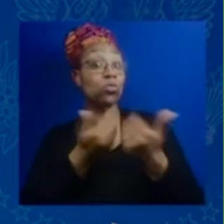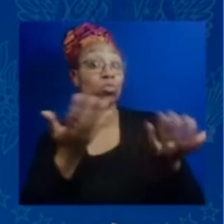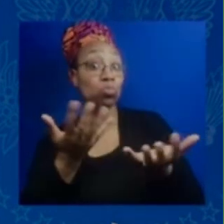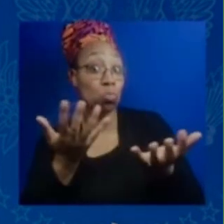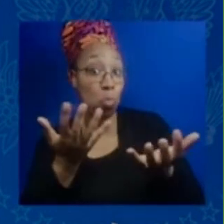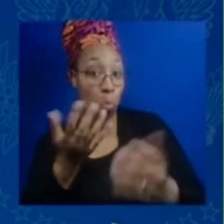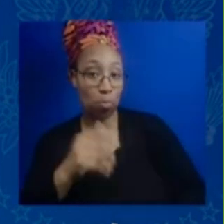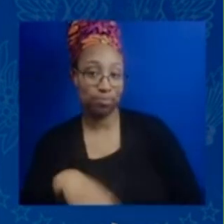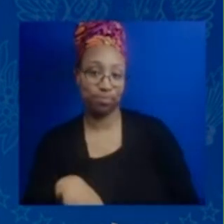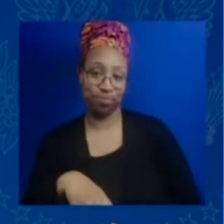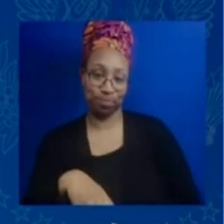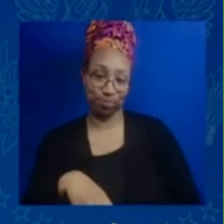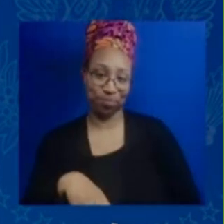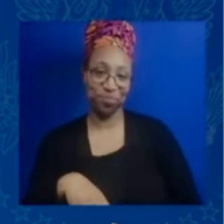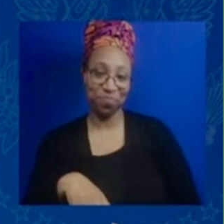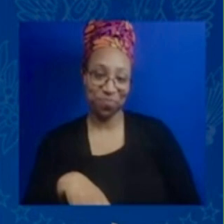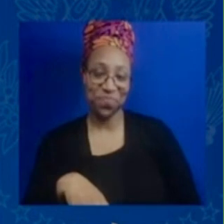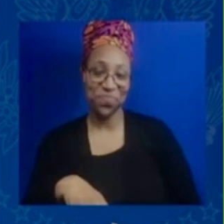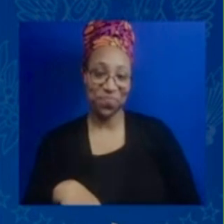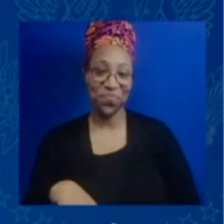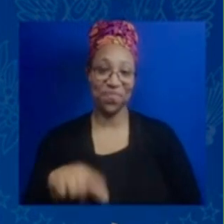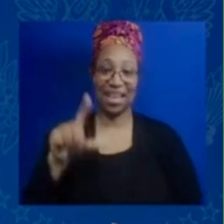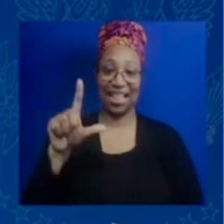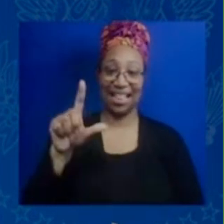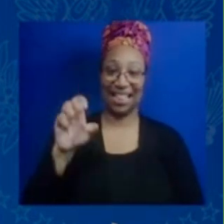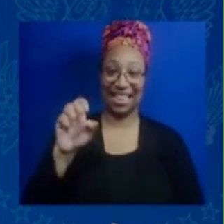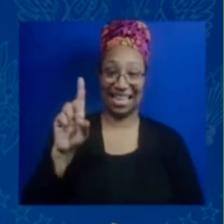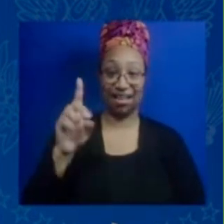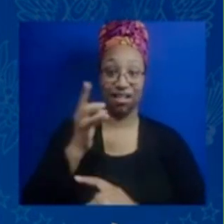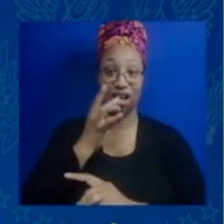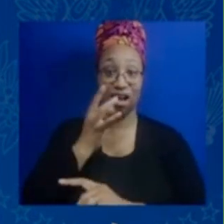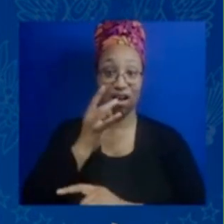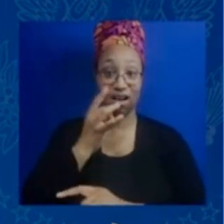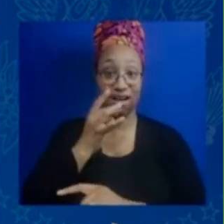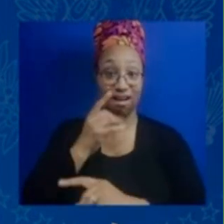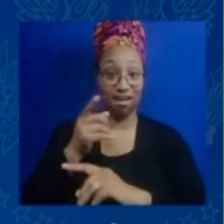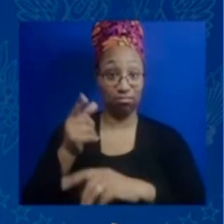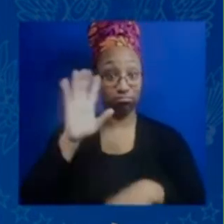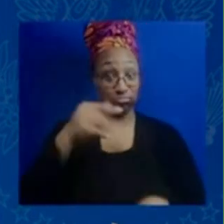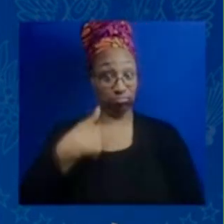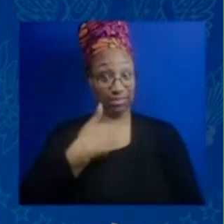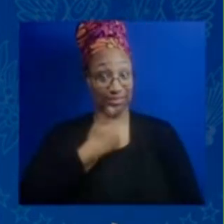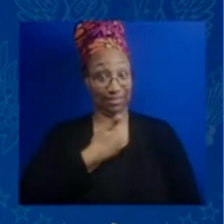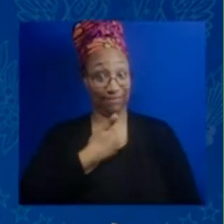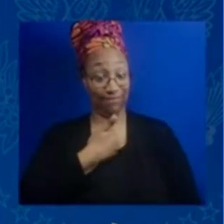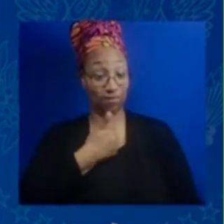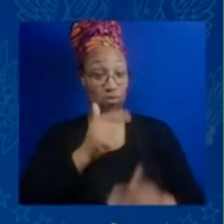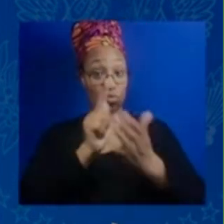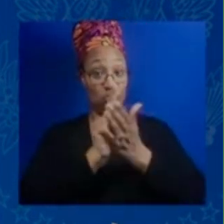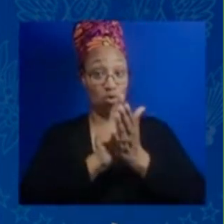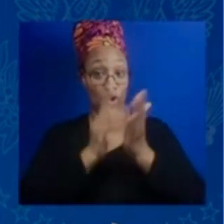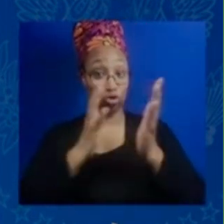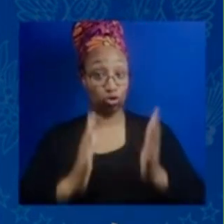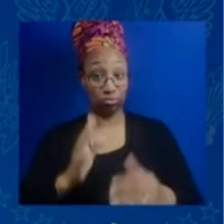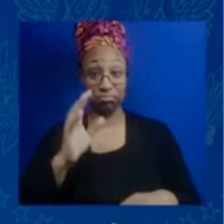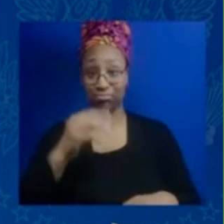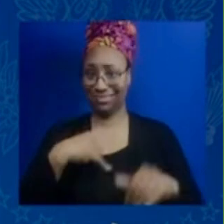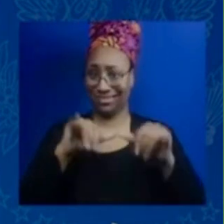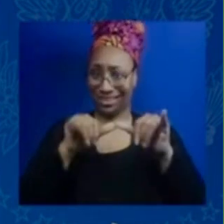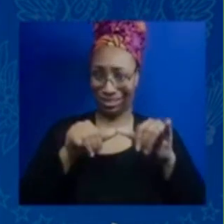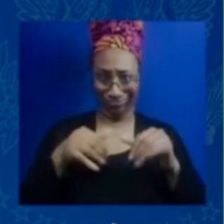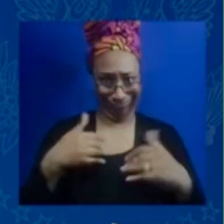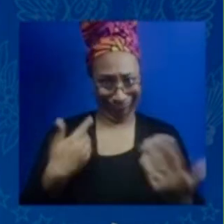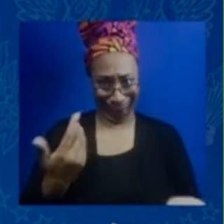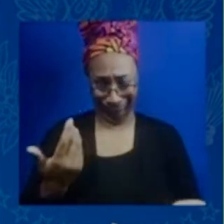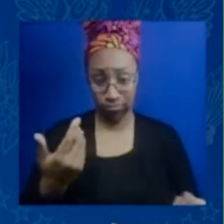lighting I you know I'm an attorney by trade I have no engineering background no technical background whatsoever but I had a passion